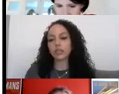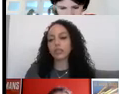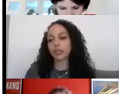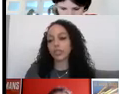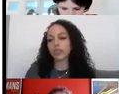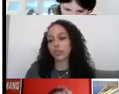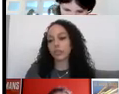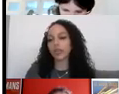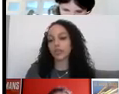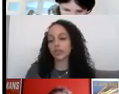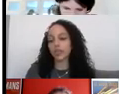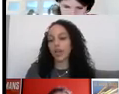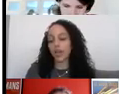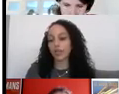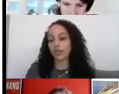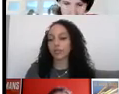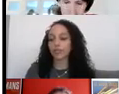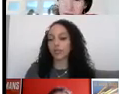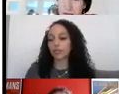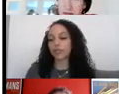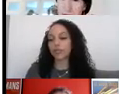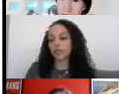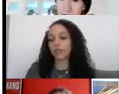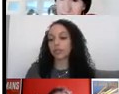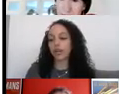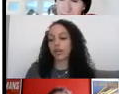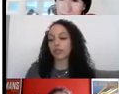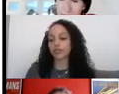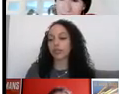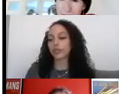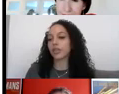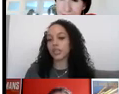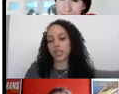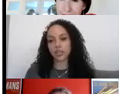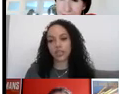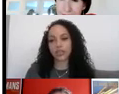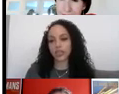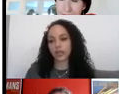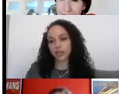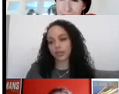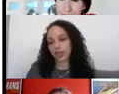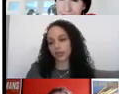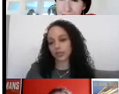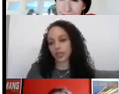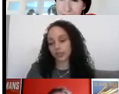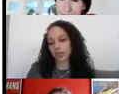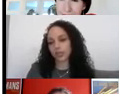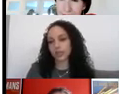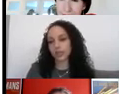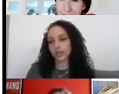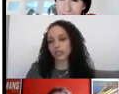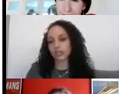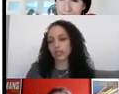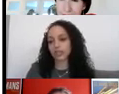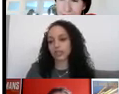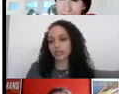there is some skills and knowledge you were pulling on, um, from your previous role. Um, so yeah, just having to think about all of that, but yeah, it would definitely